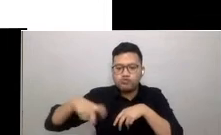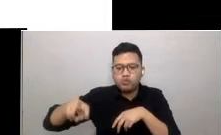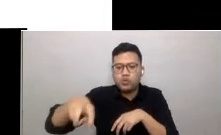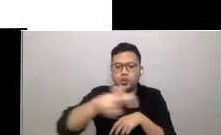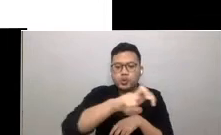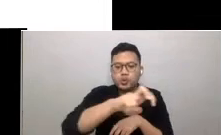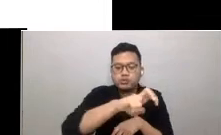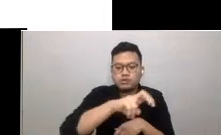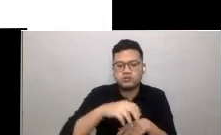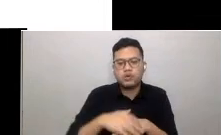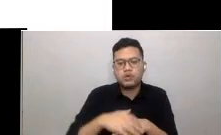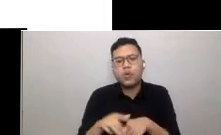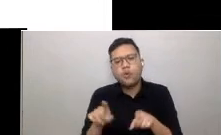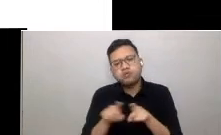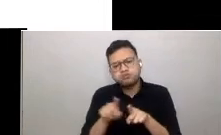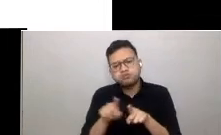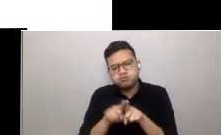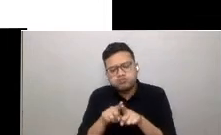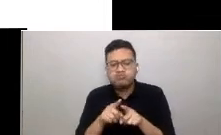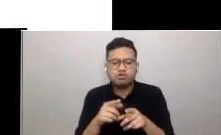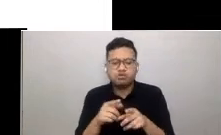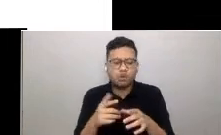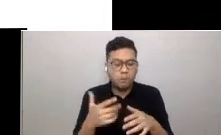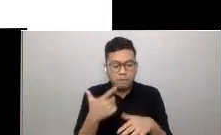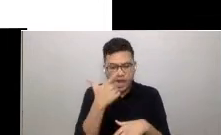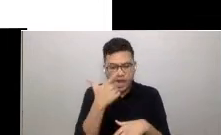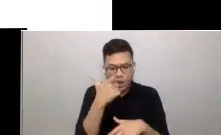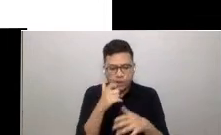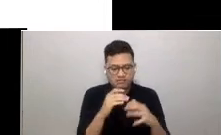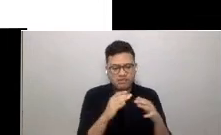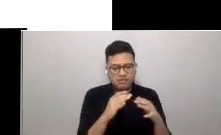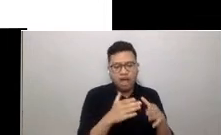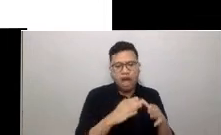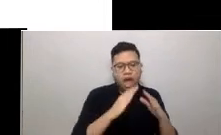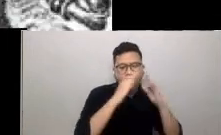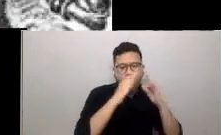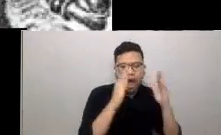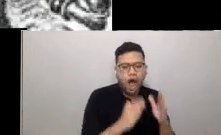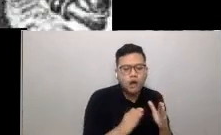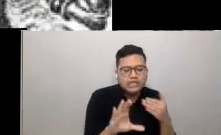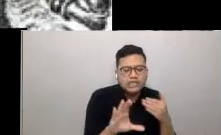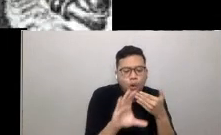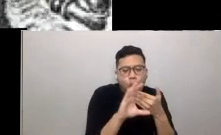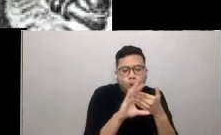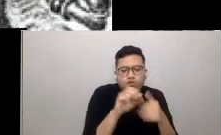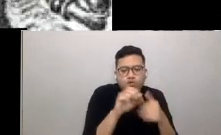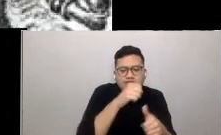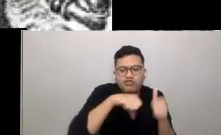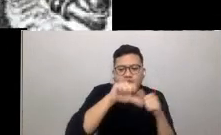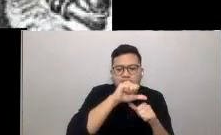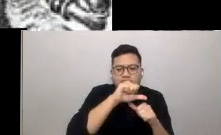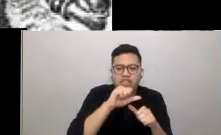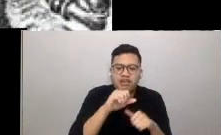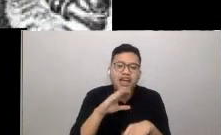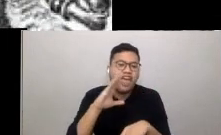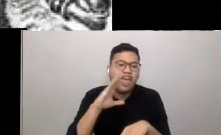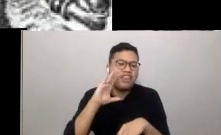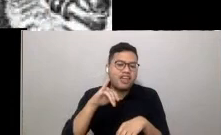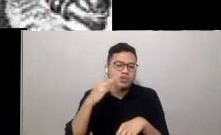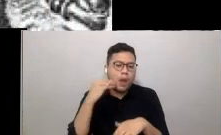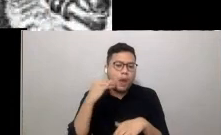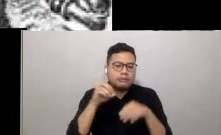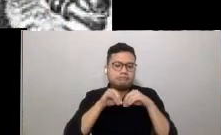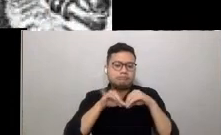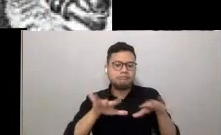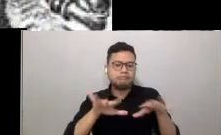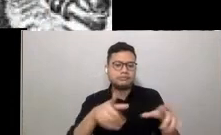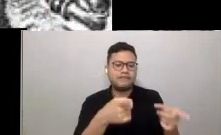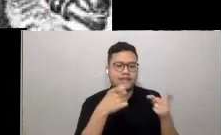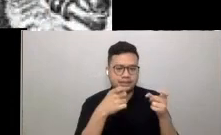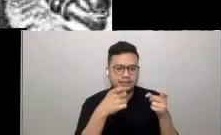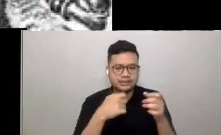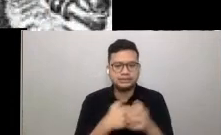housing conditions and unhygienic water sources. It influenced the great sanitary awakening, which